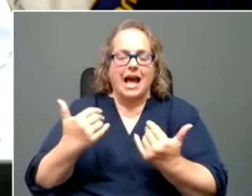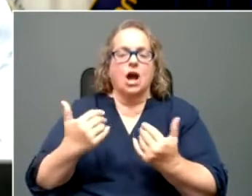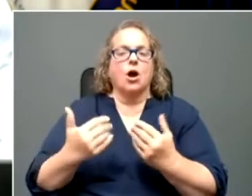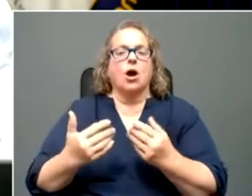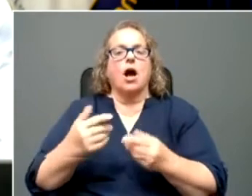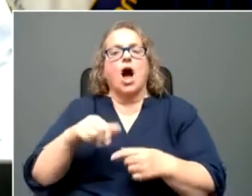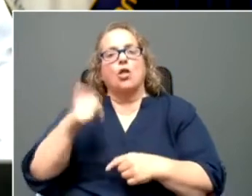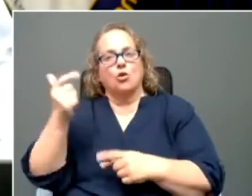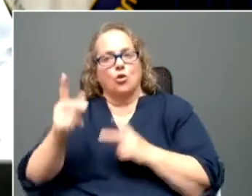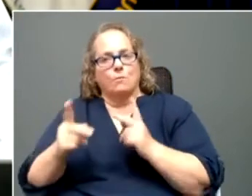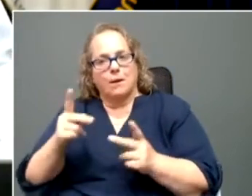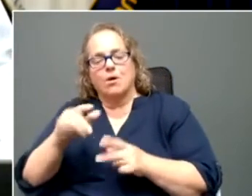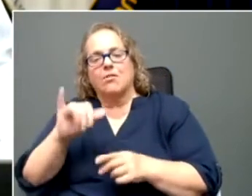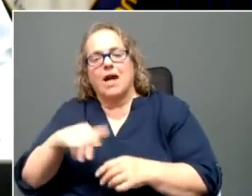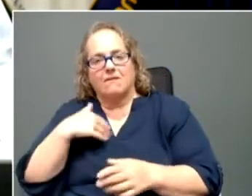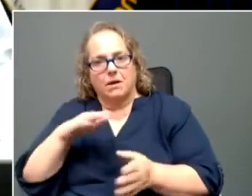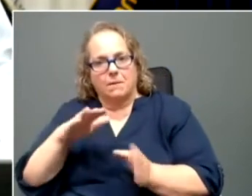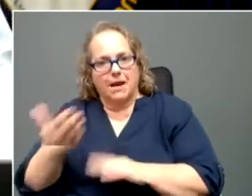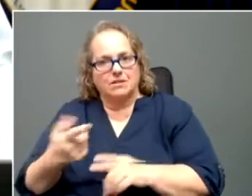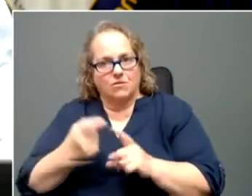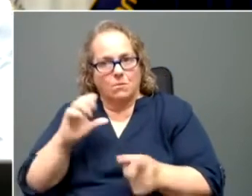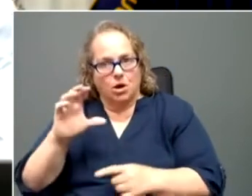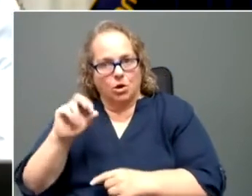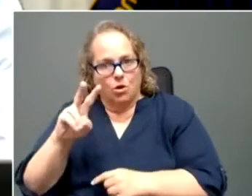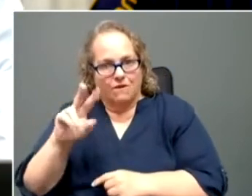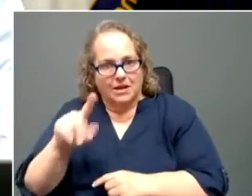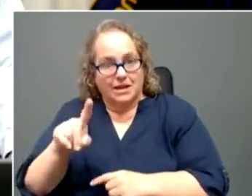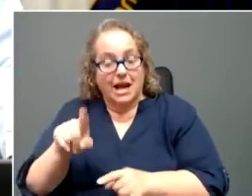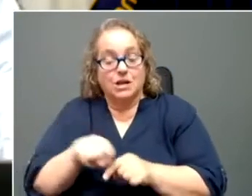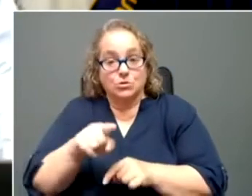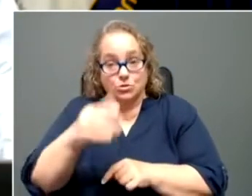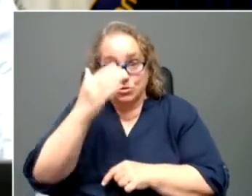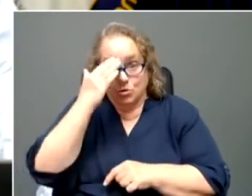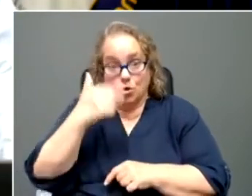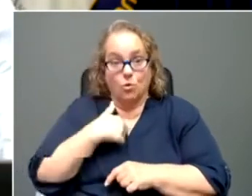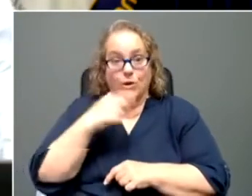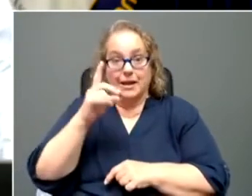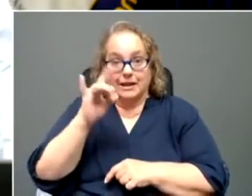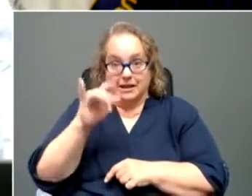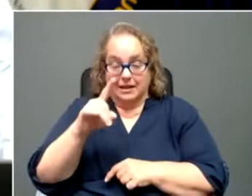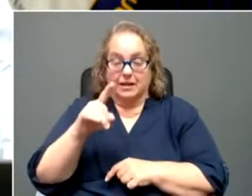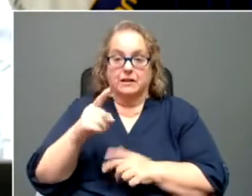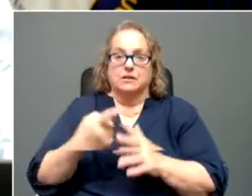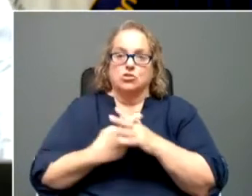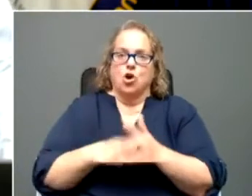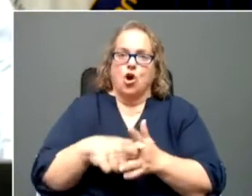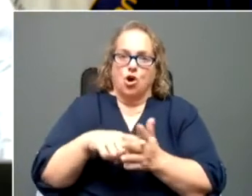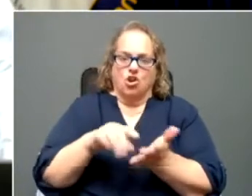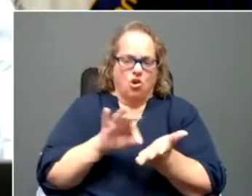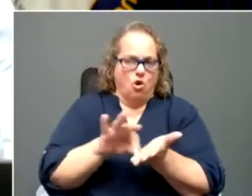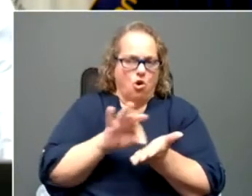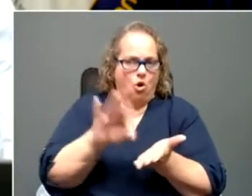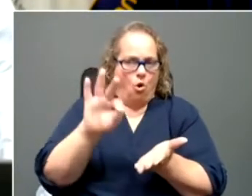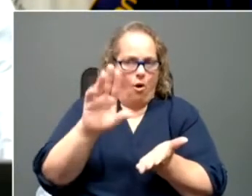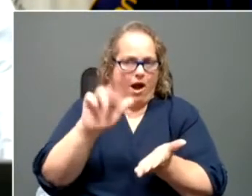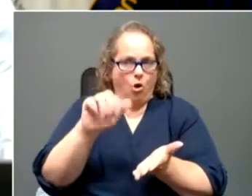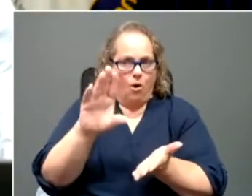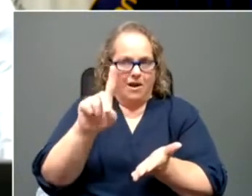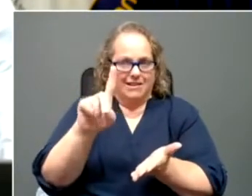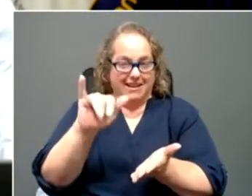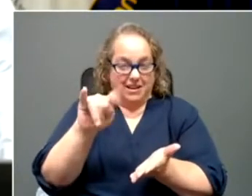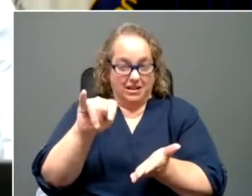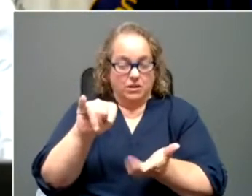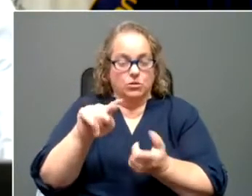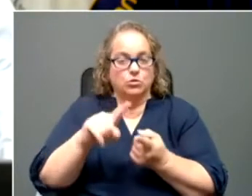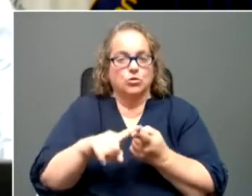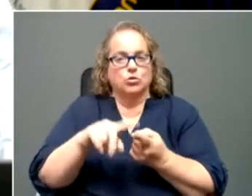folks that have passed away from COVID. As you know, we launched an audit and that our audit started, um, looking at, uh,